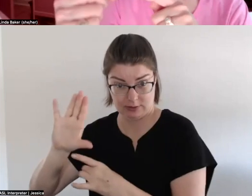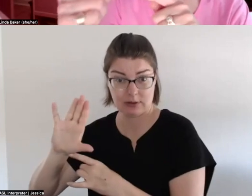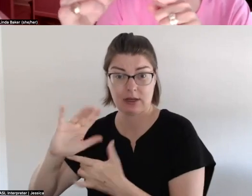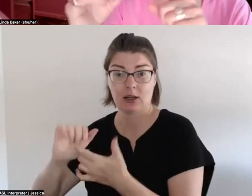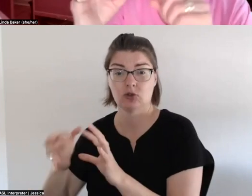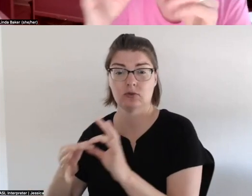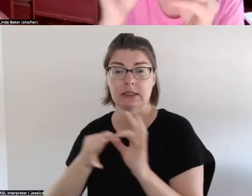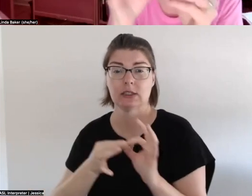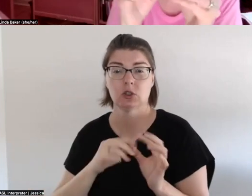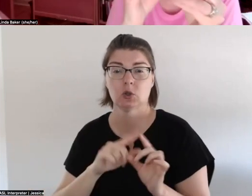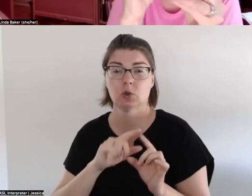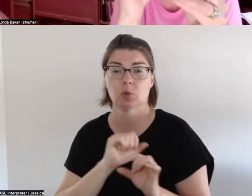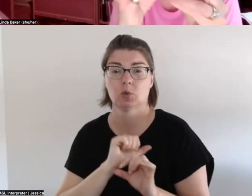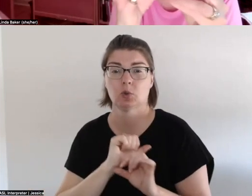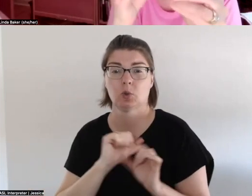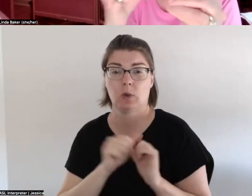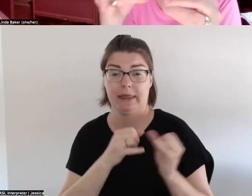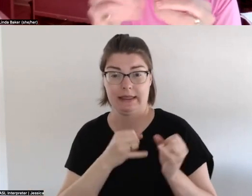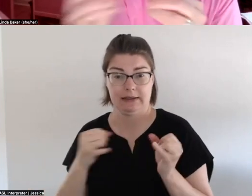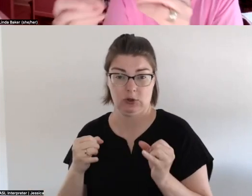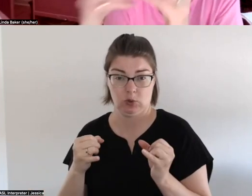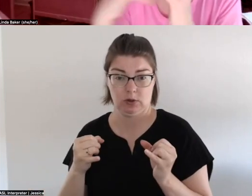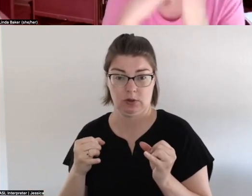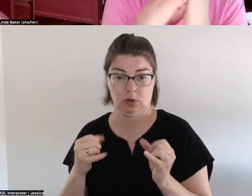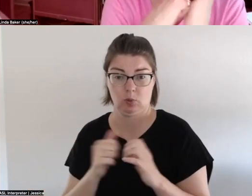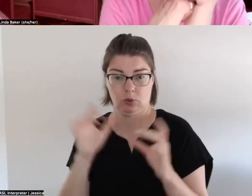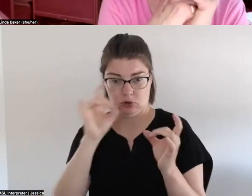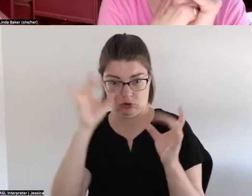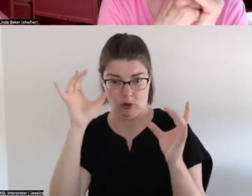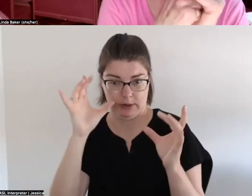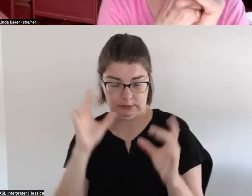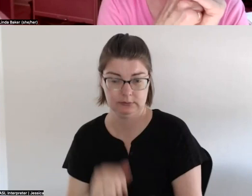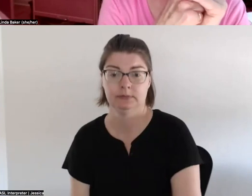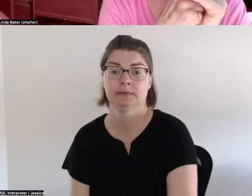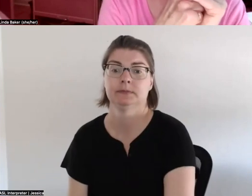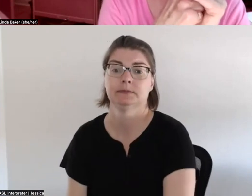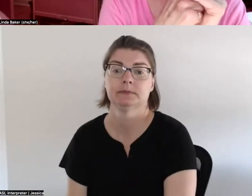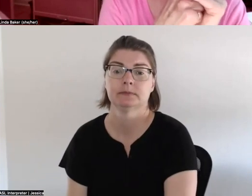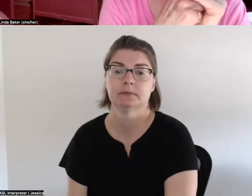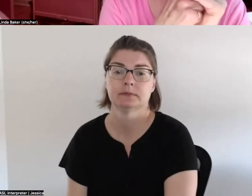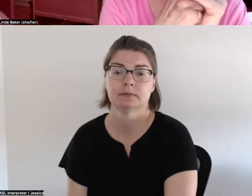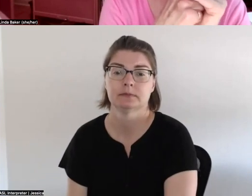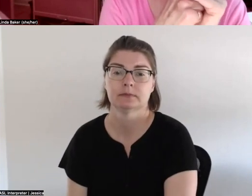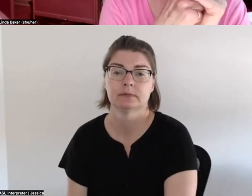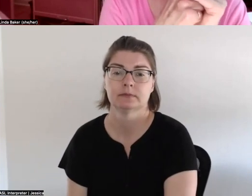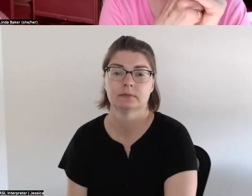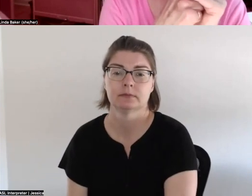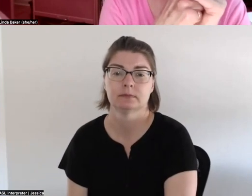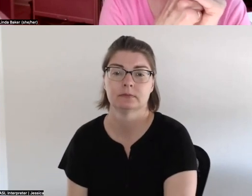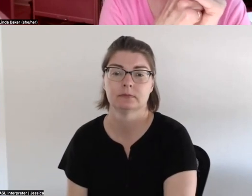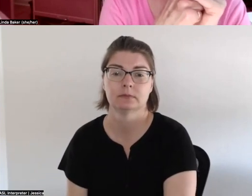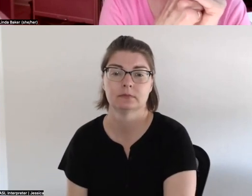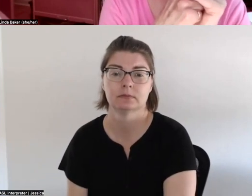working with an the individual with trauma right so um